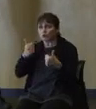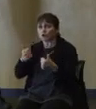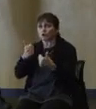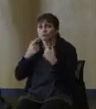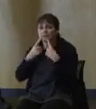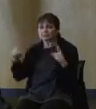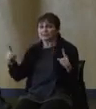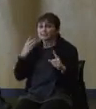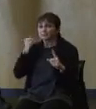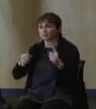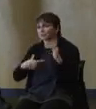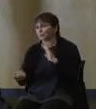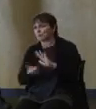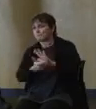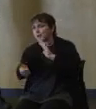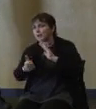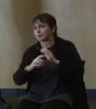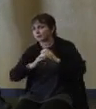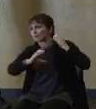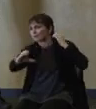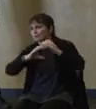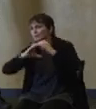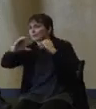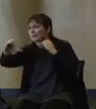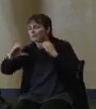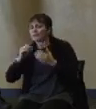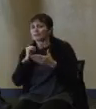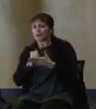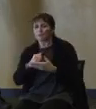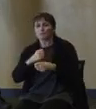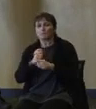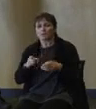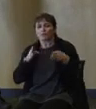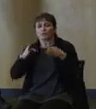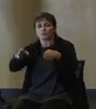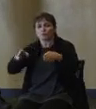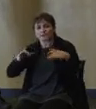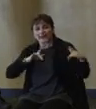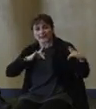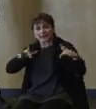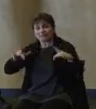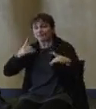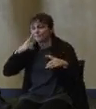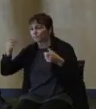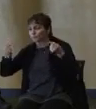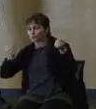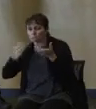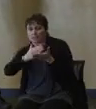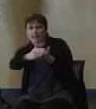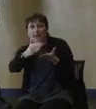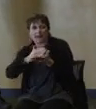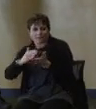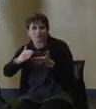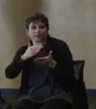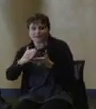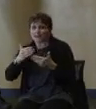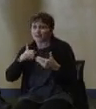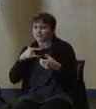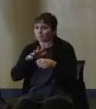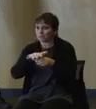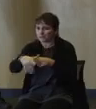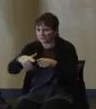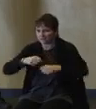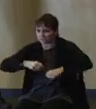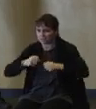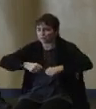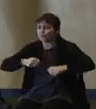And I think it helped in making sure that the roads were clear and safe. And we got our roads cleared on time. But you will still see plow teams in